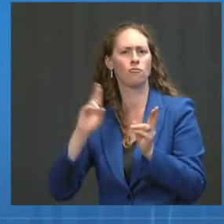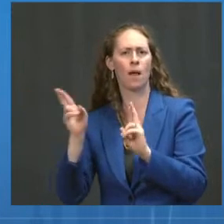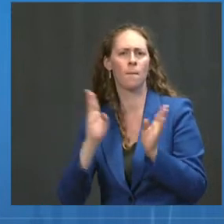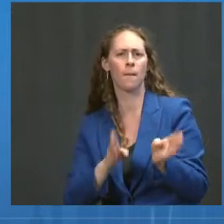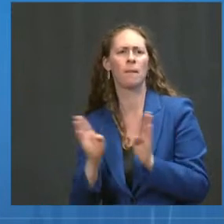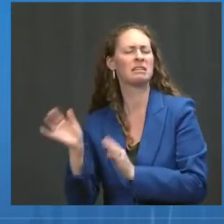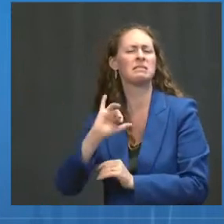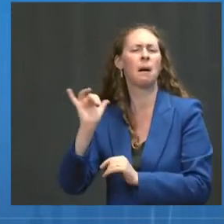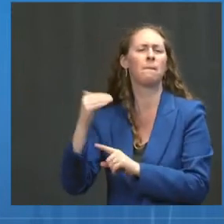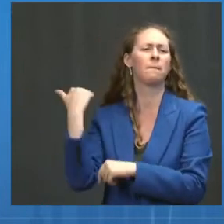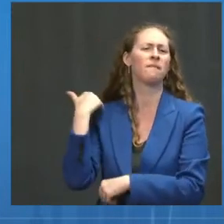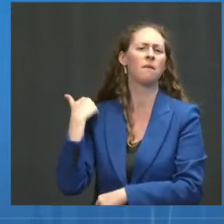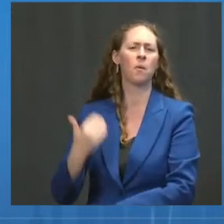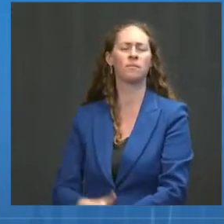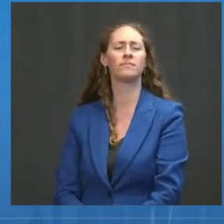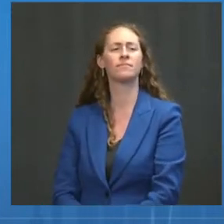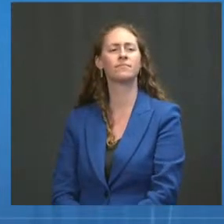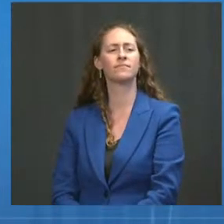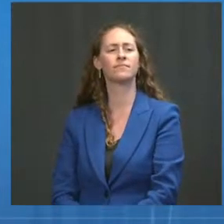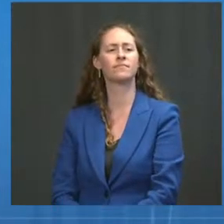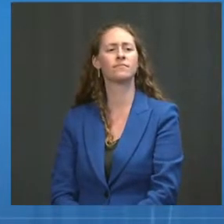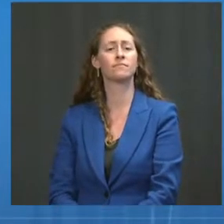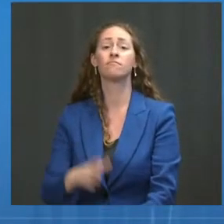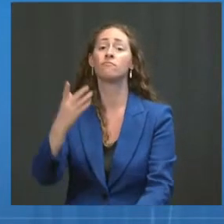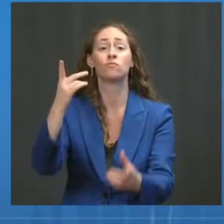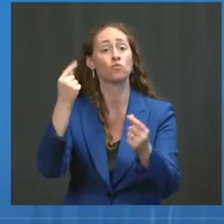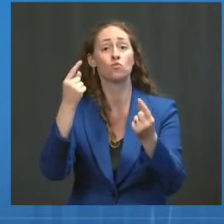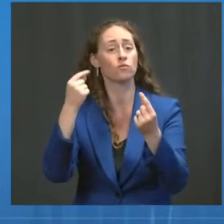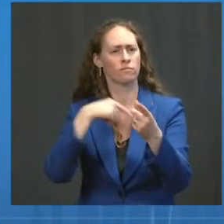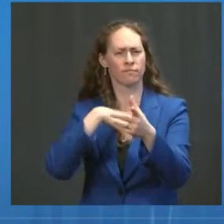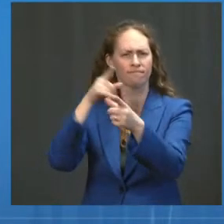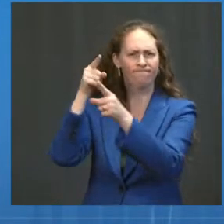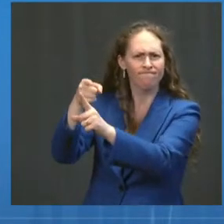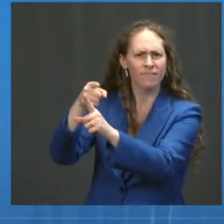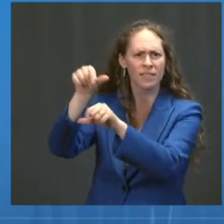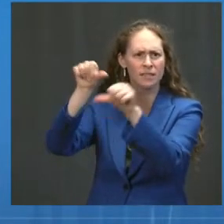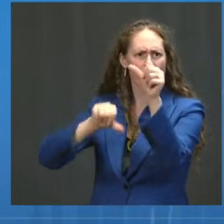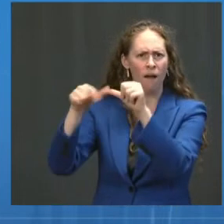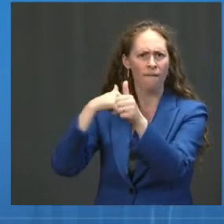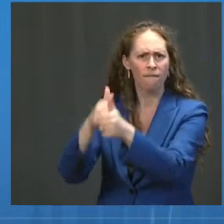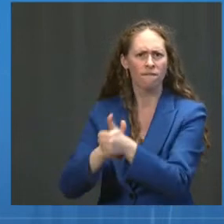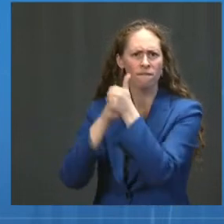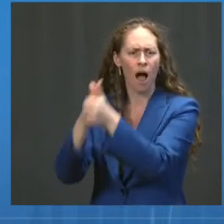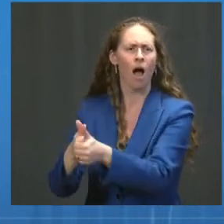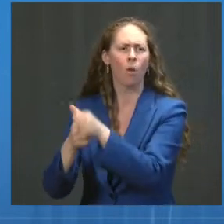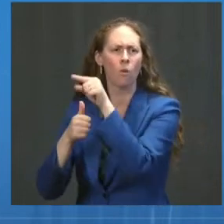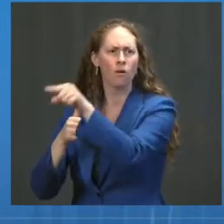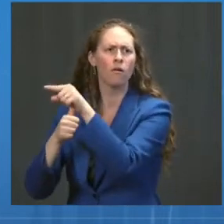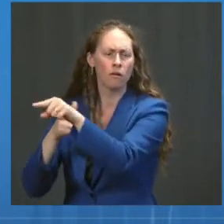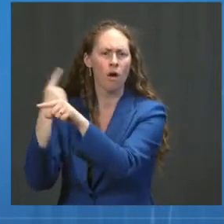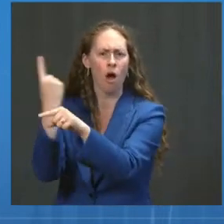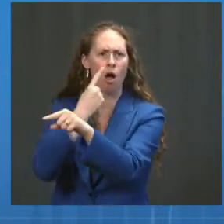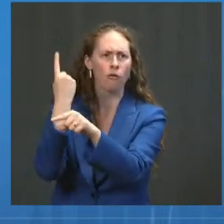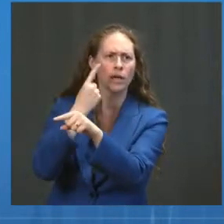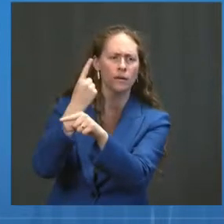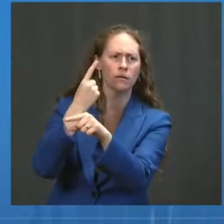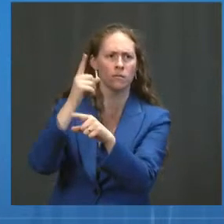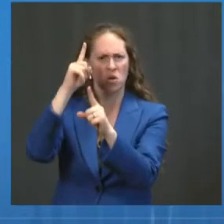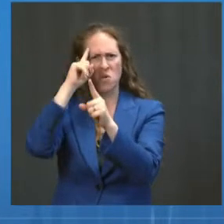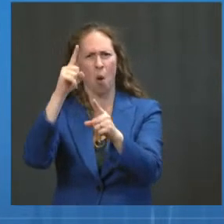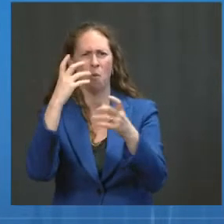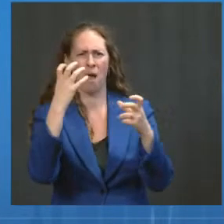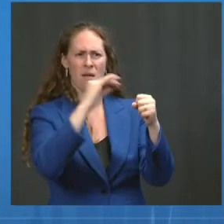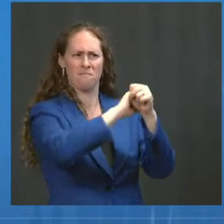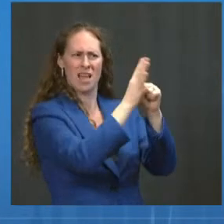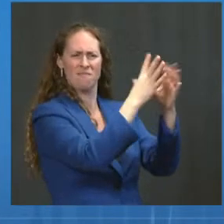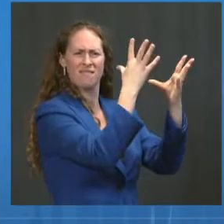Be guided by the science and always, always stay one step ahead of the virus. Now let